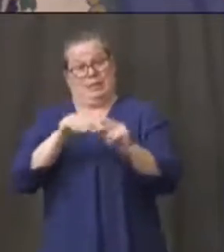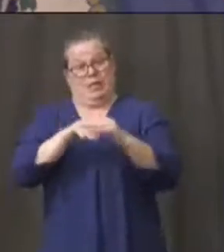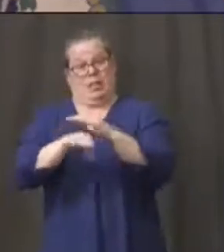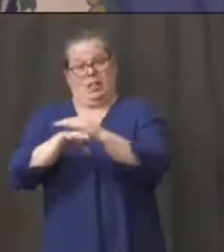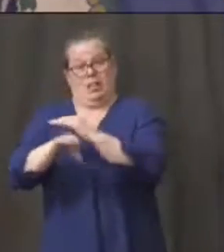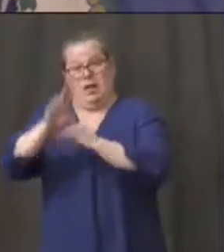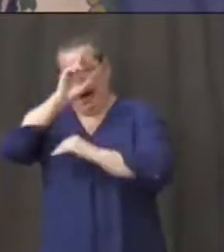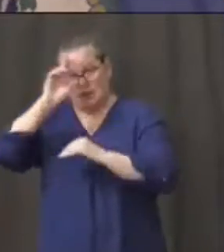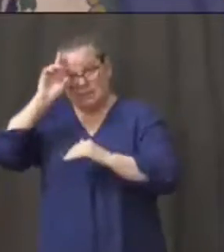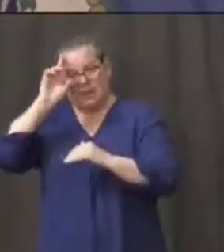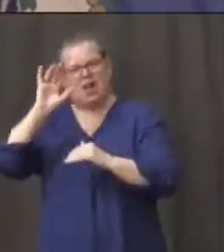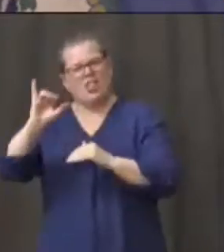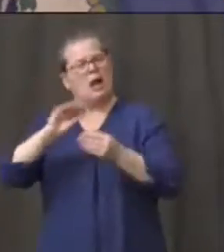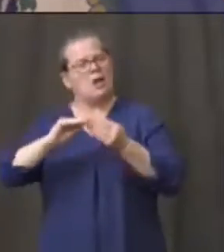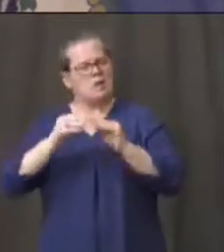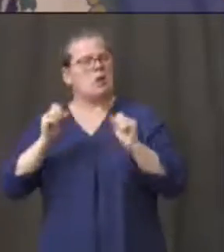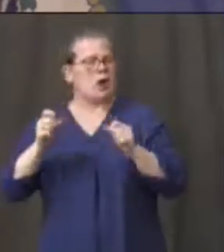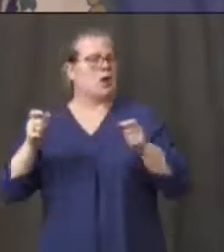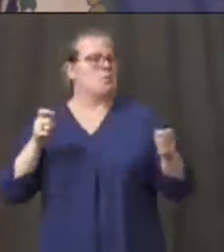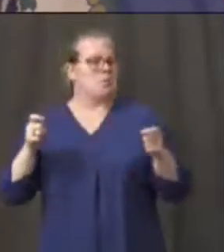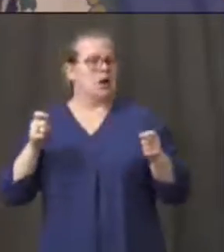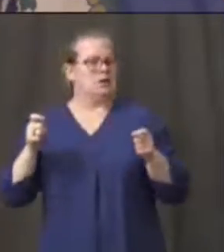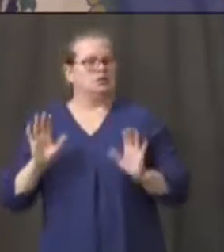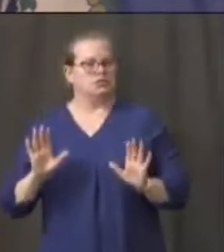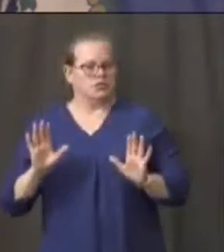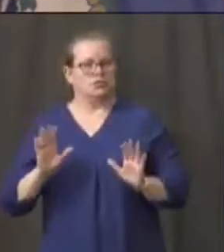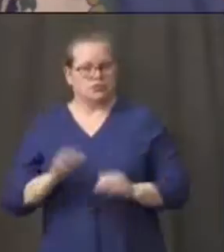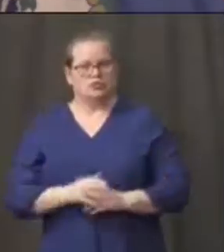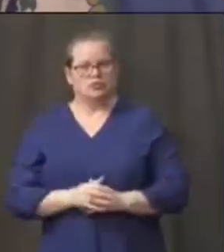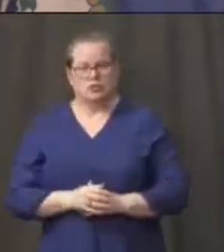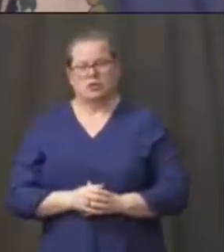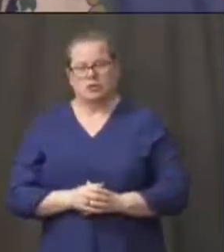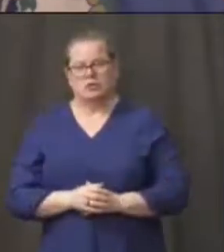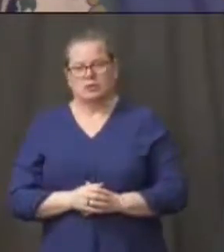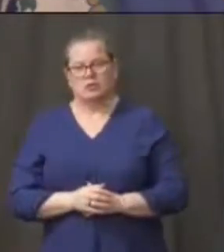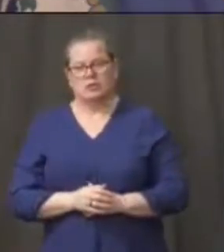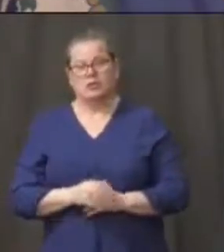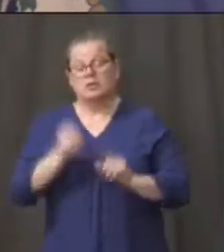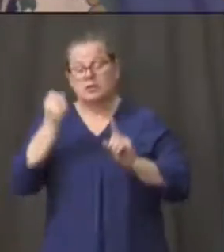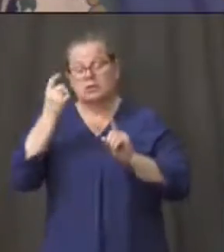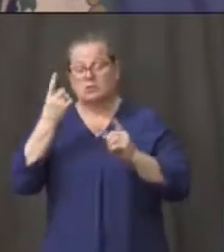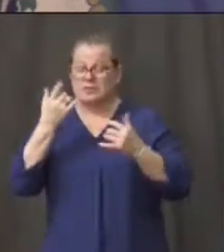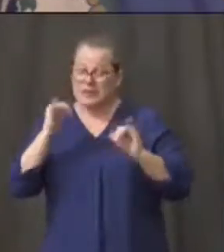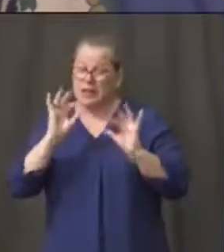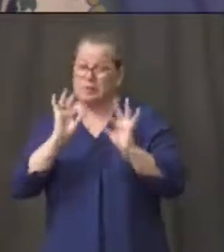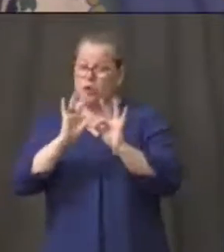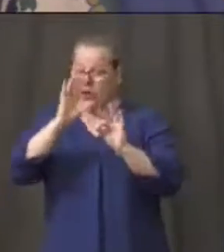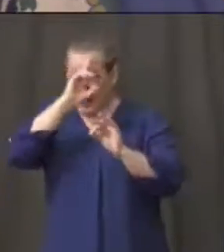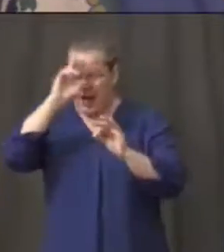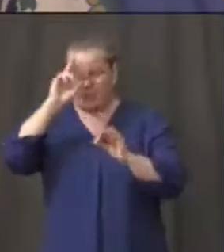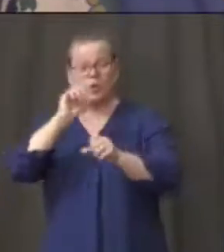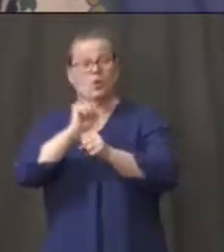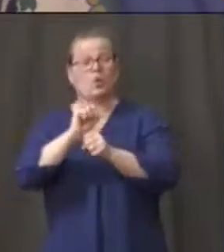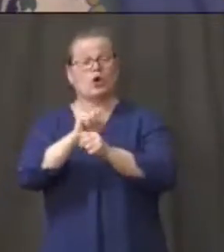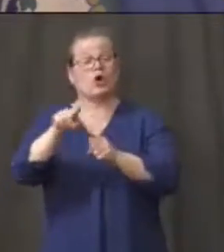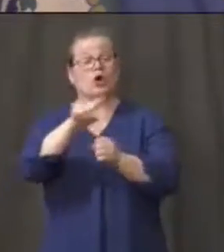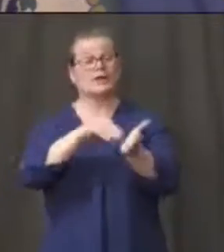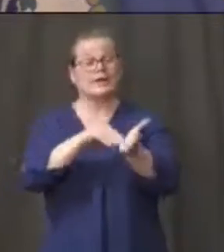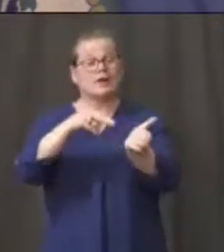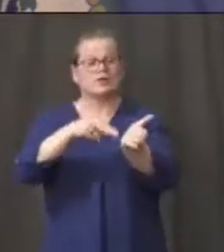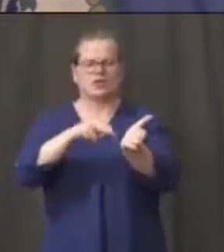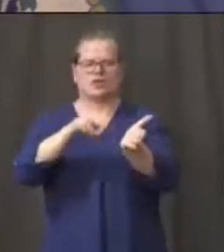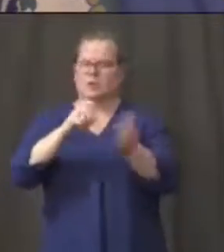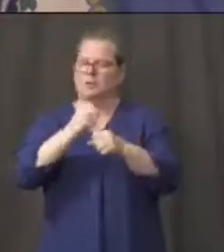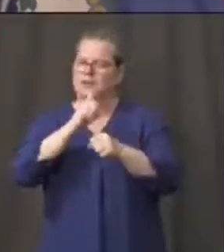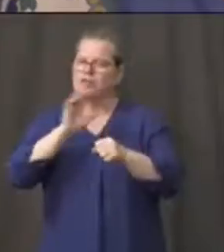foreseeable future, subject to us getting the necessary PPE. It's also interesting that we just had a meeting with,